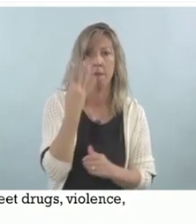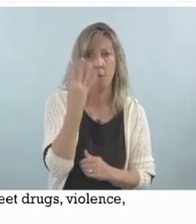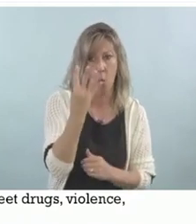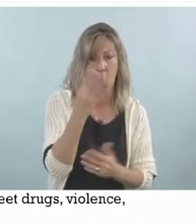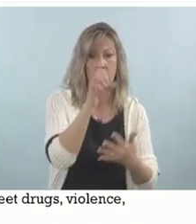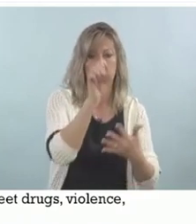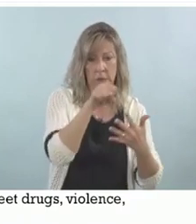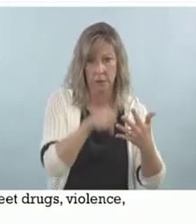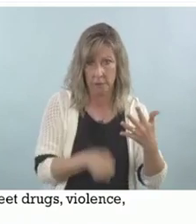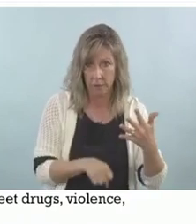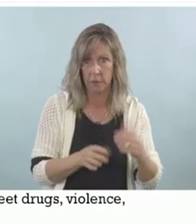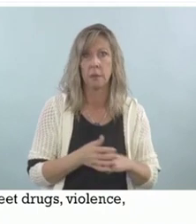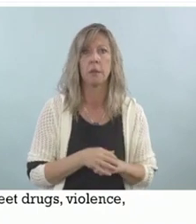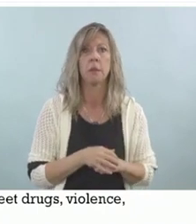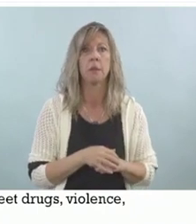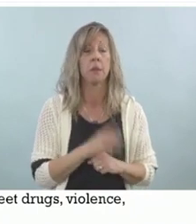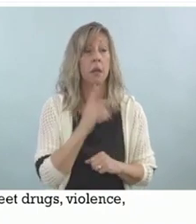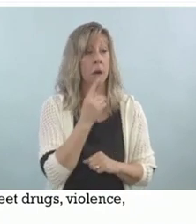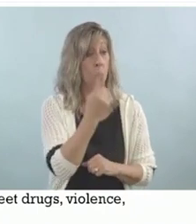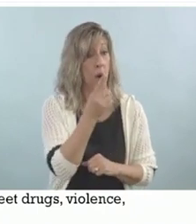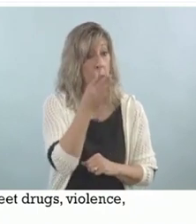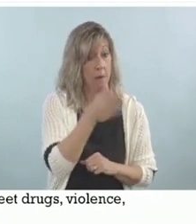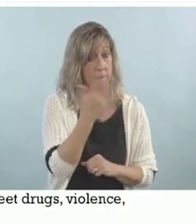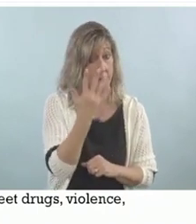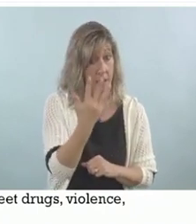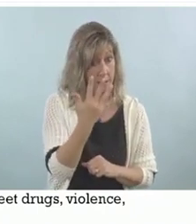One in five were sexually abused as children.